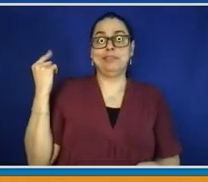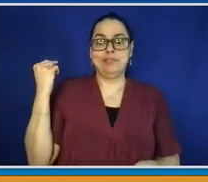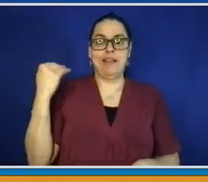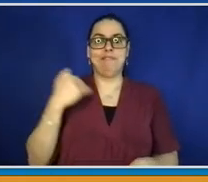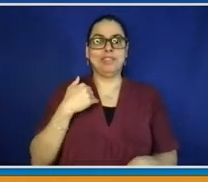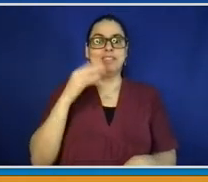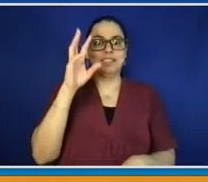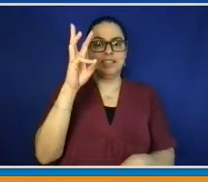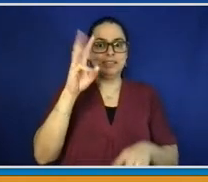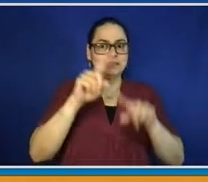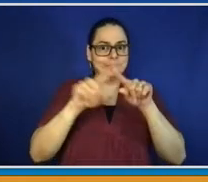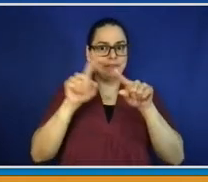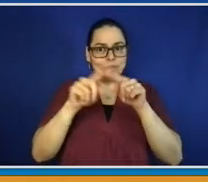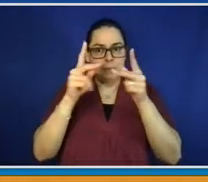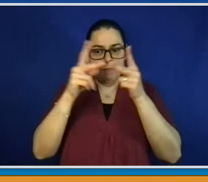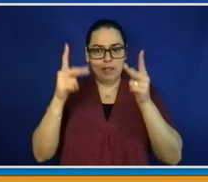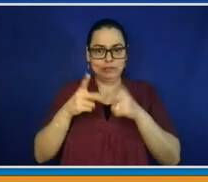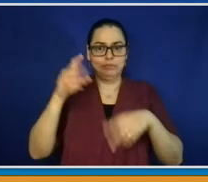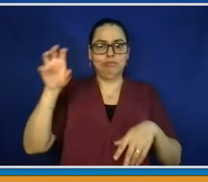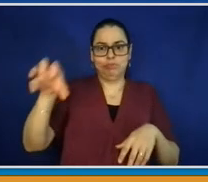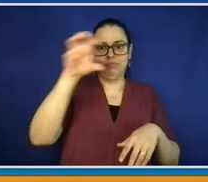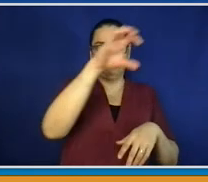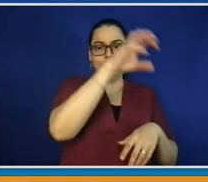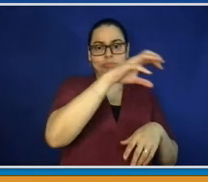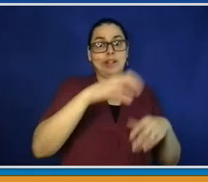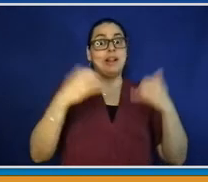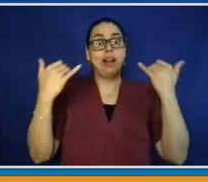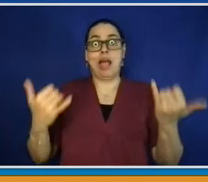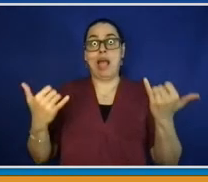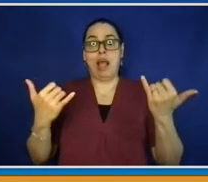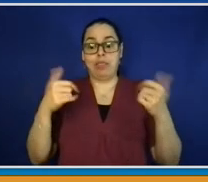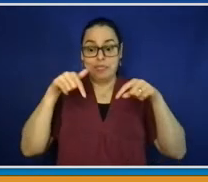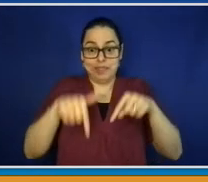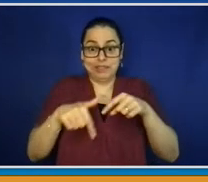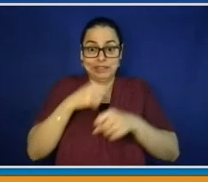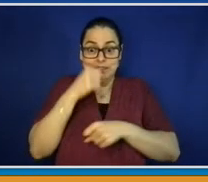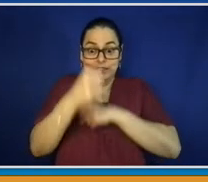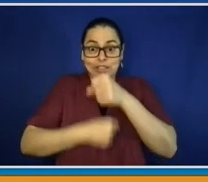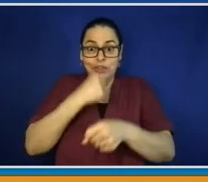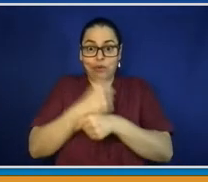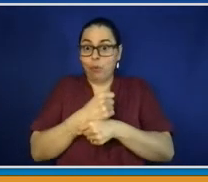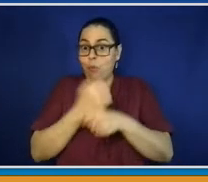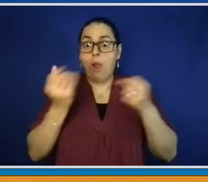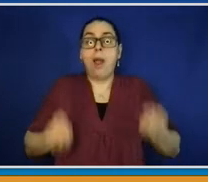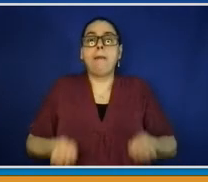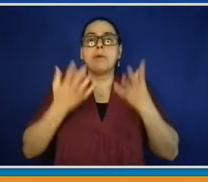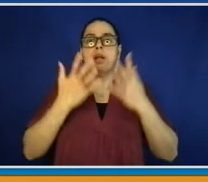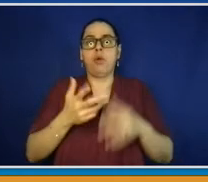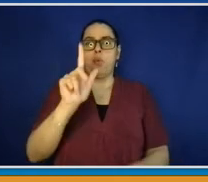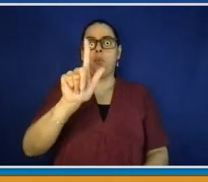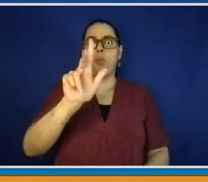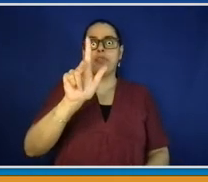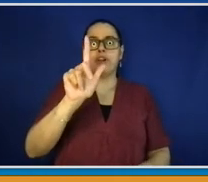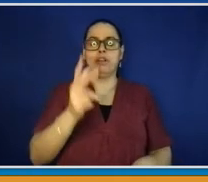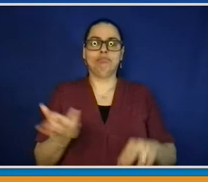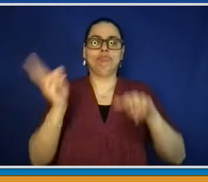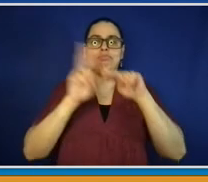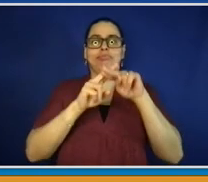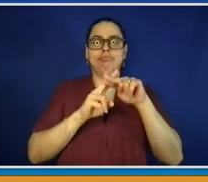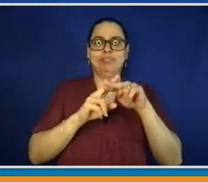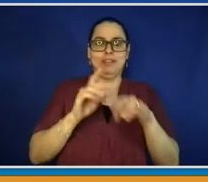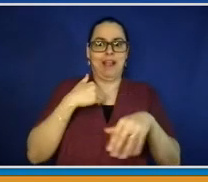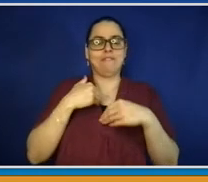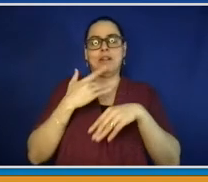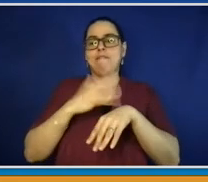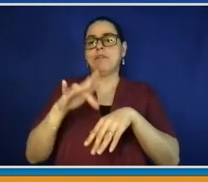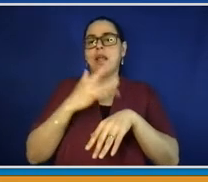Elections. The Board of Elections is not a direct control of the county executive administration, nor of the Board